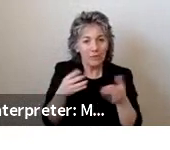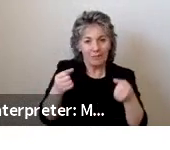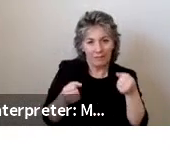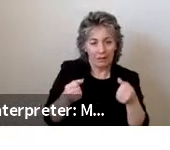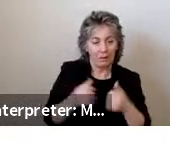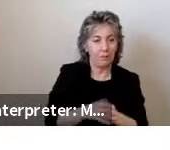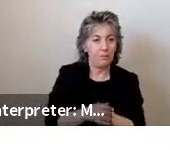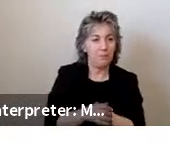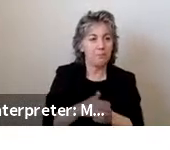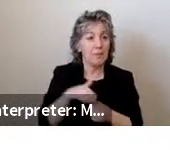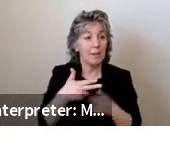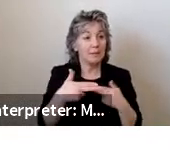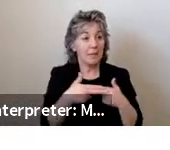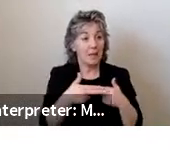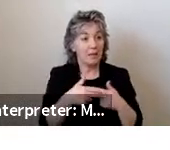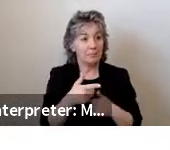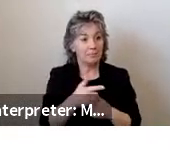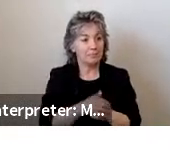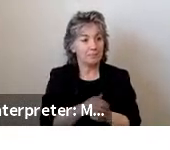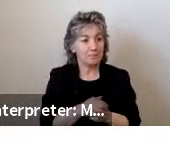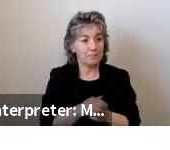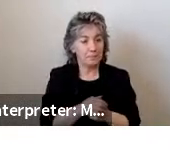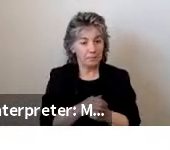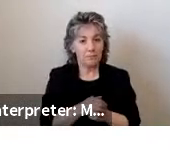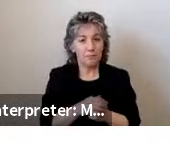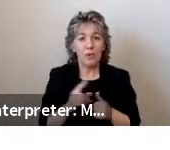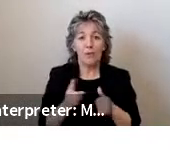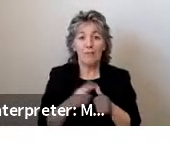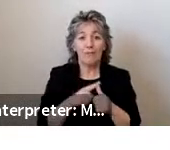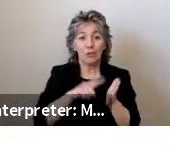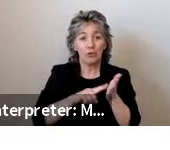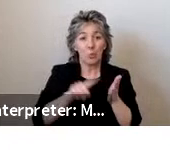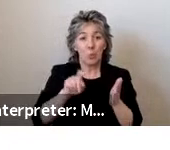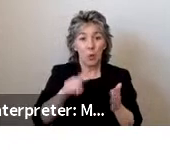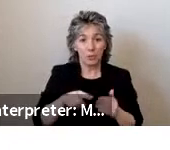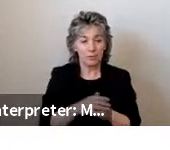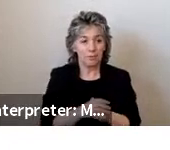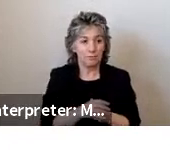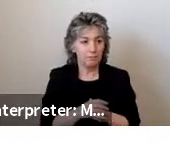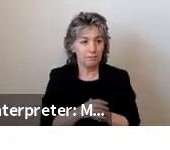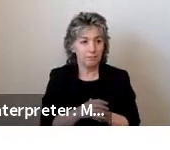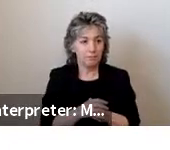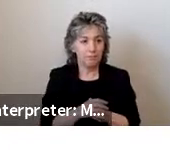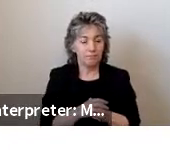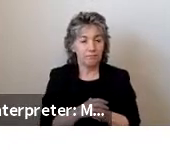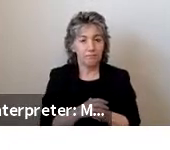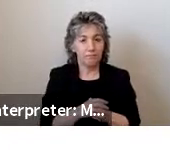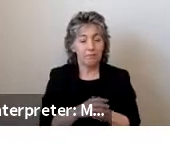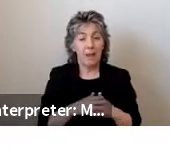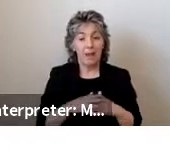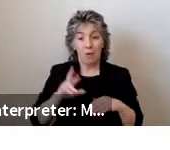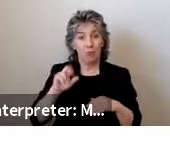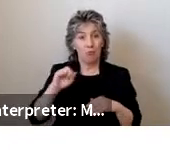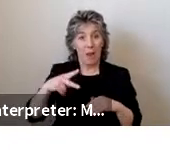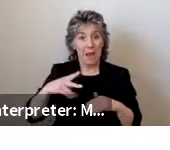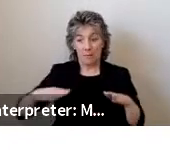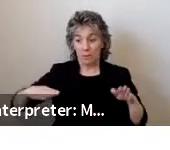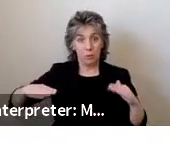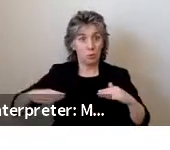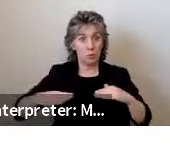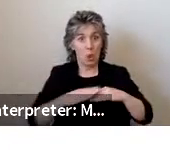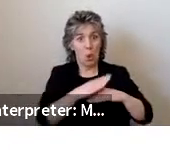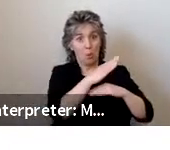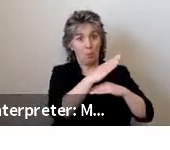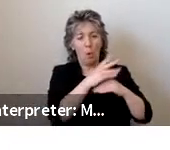In study one, we addressed the following research questions. First, what is the impact of ramp slope on the ramp